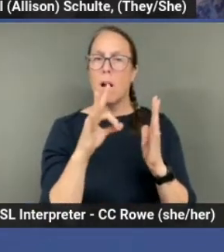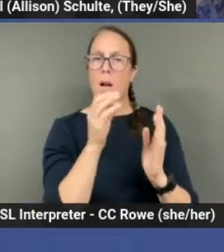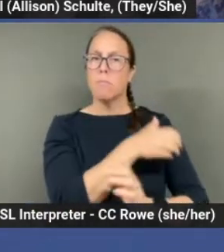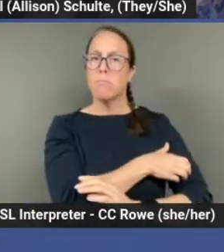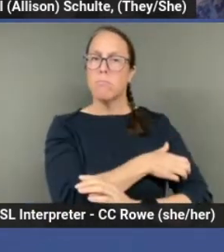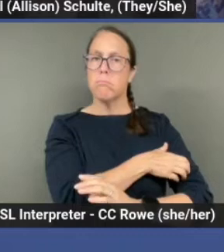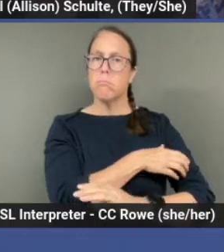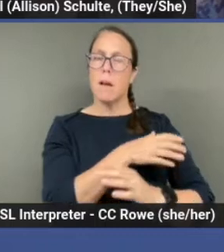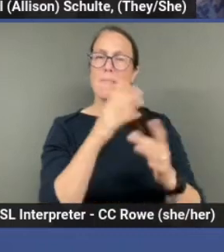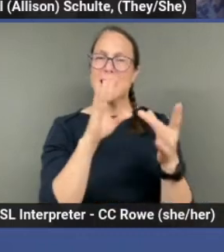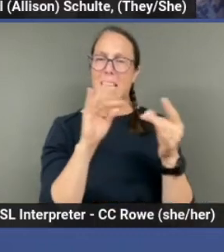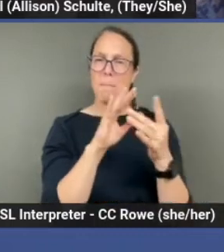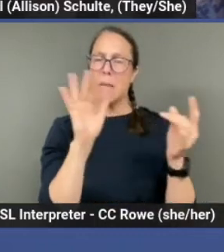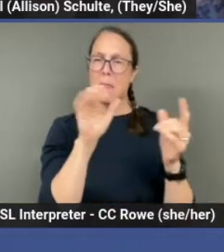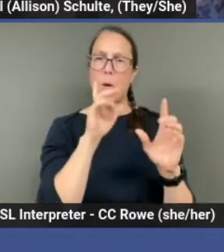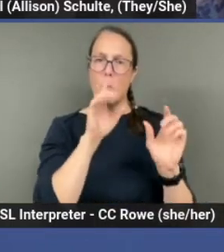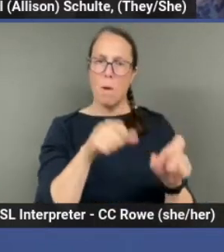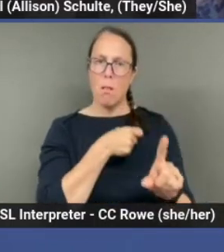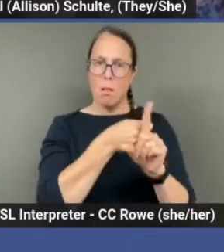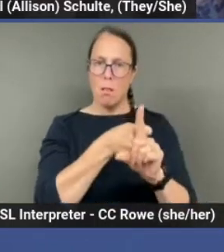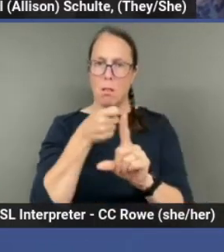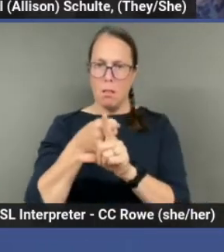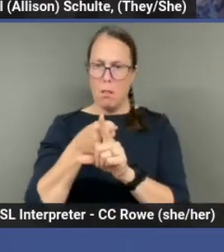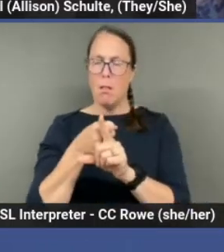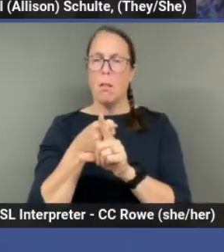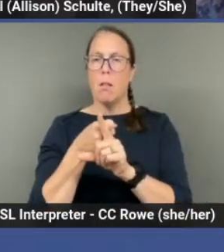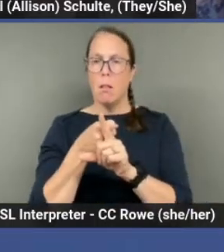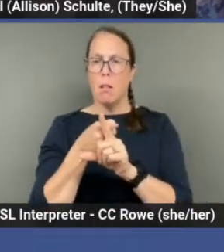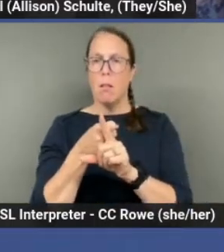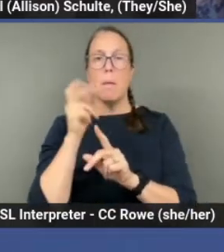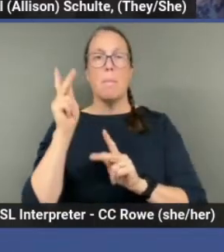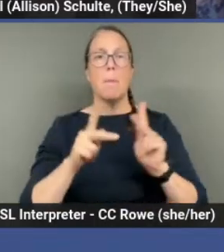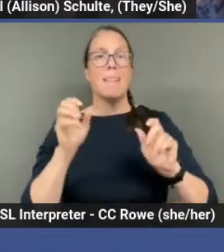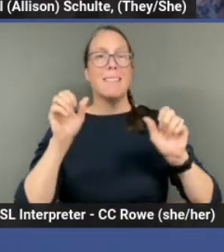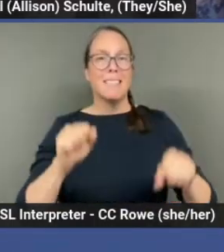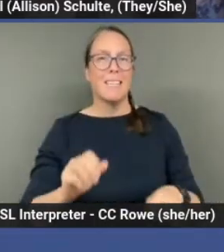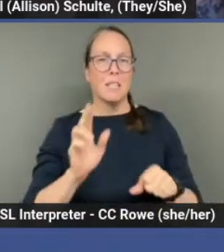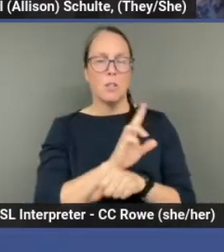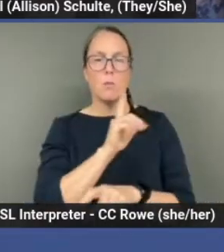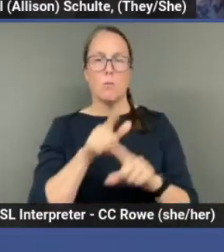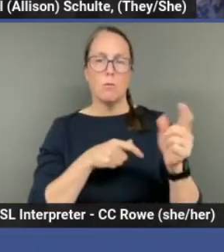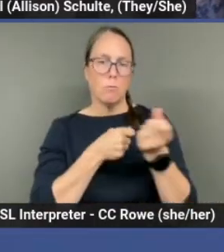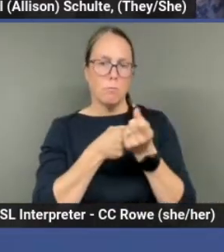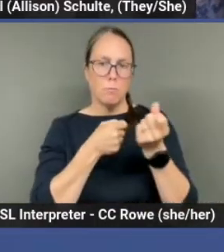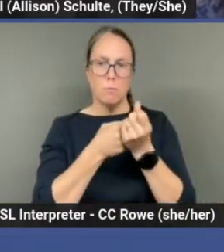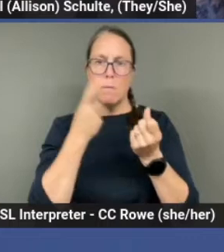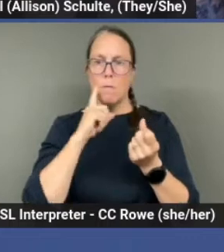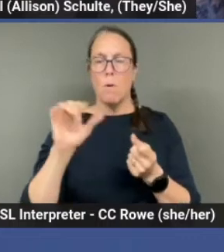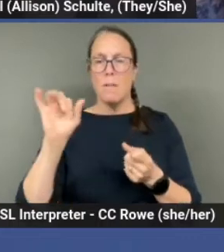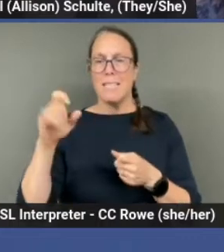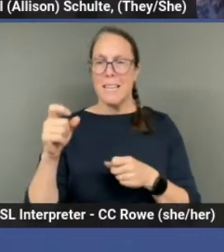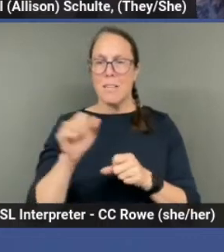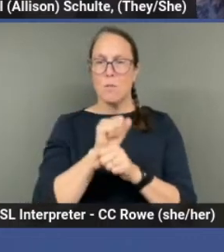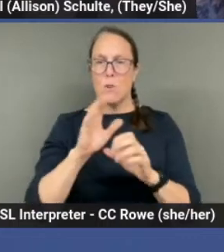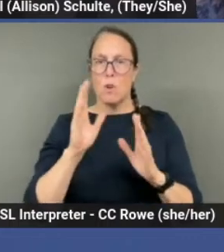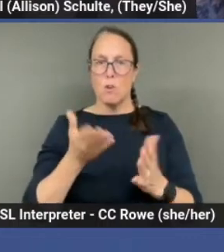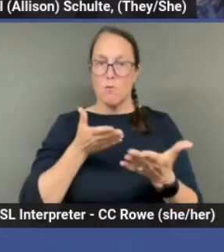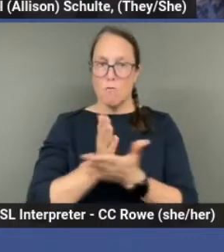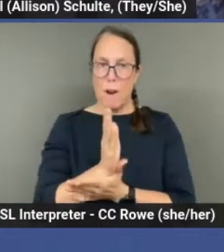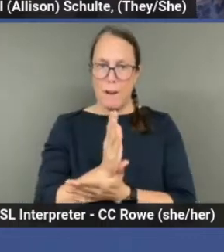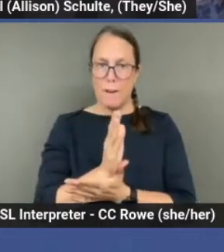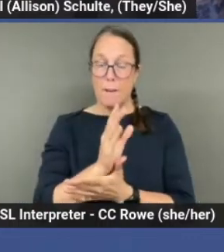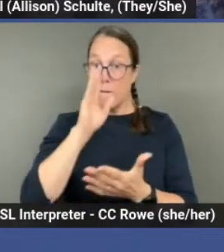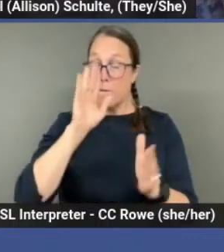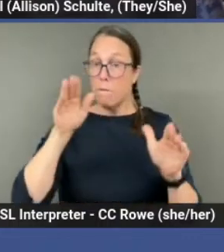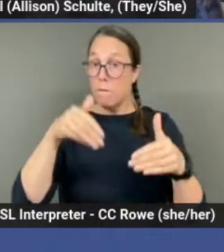statements that people can use to advocate for sex workers rights. Um, again, these focus on